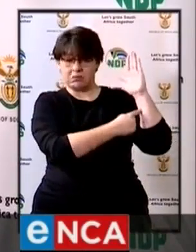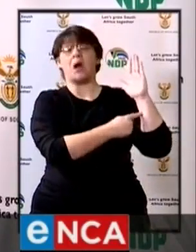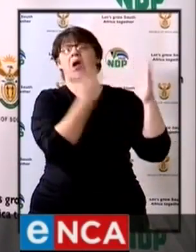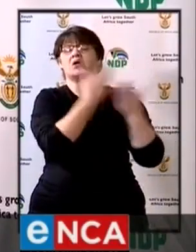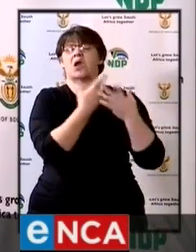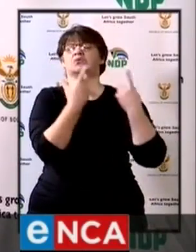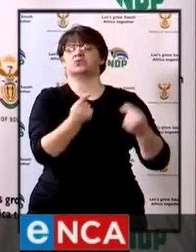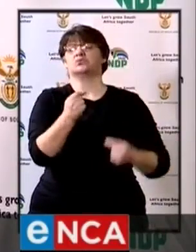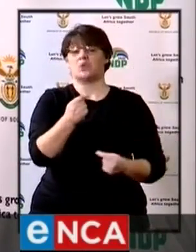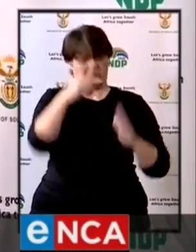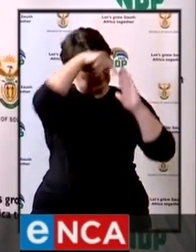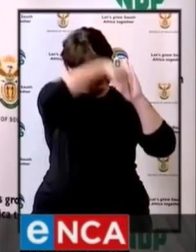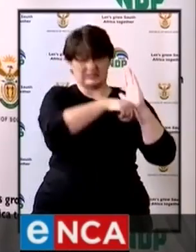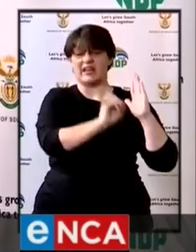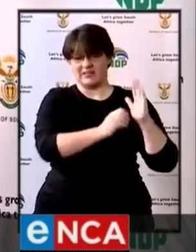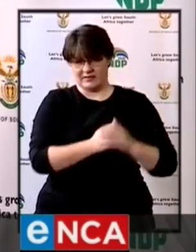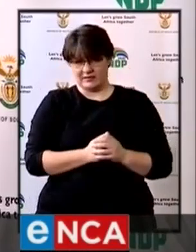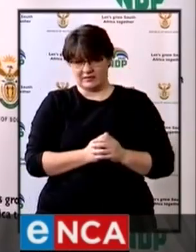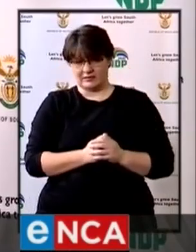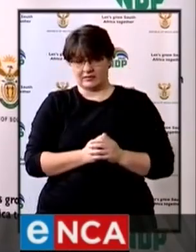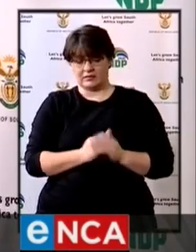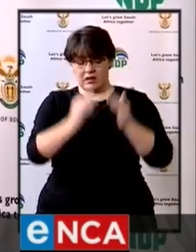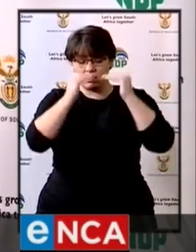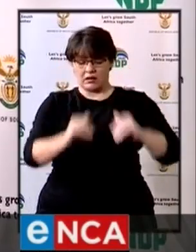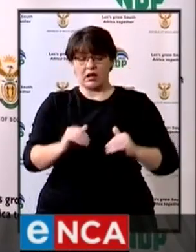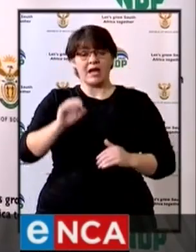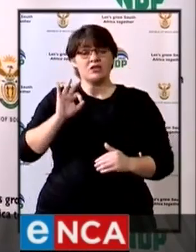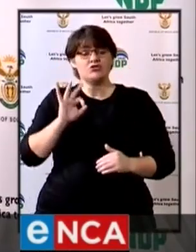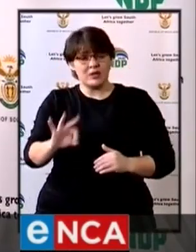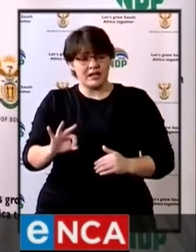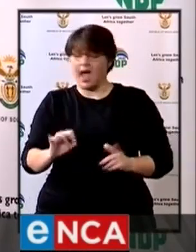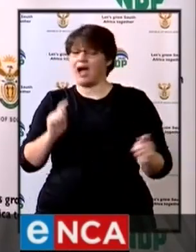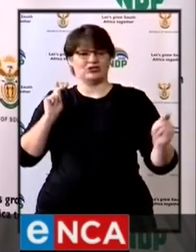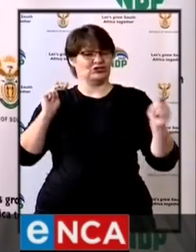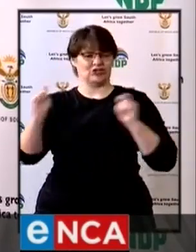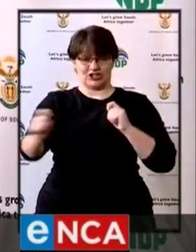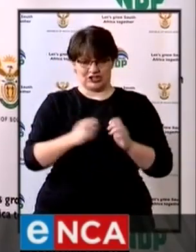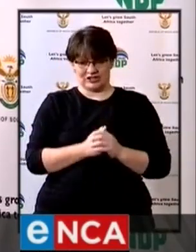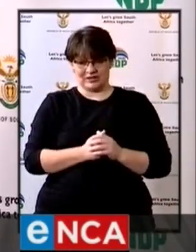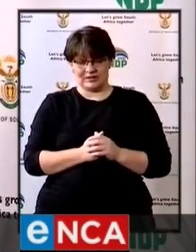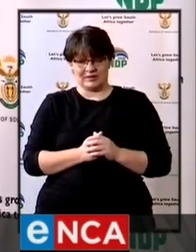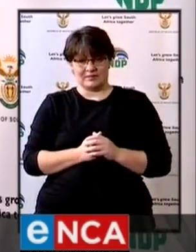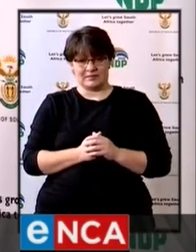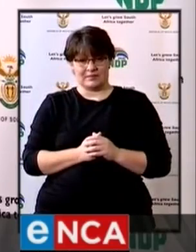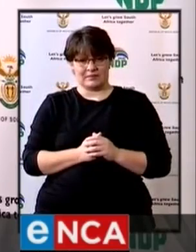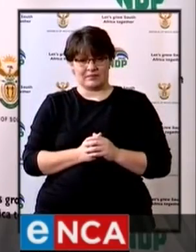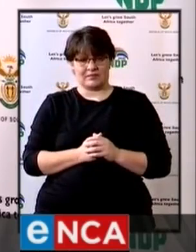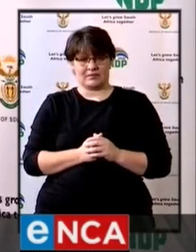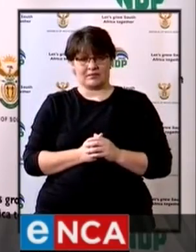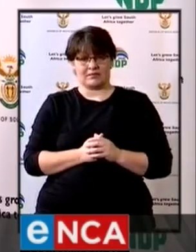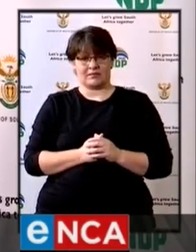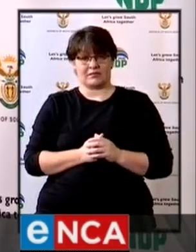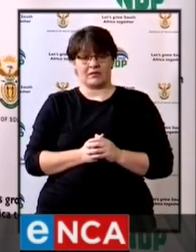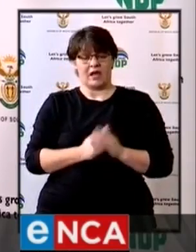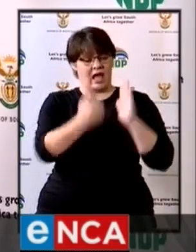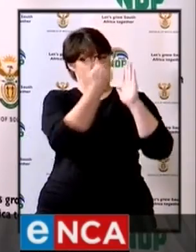In Level 3, it's a big shift. It's a shift to setting out what is not allowed because the list now